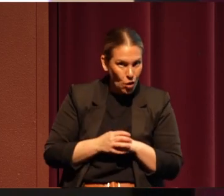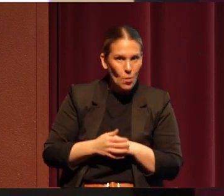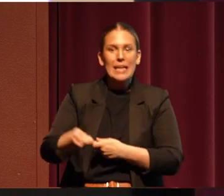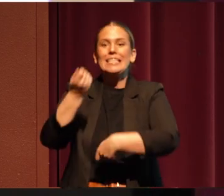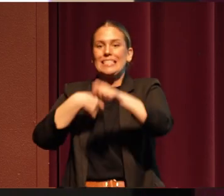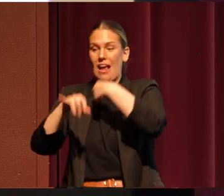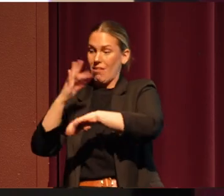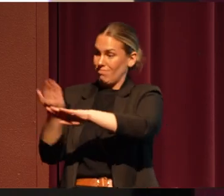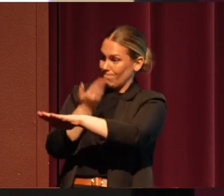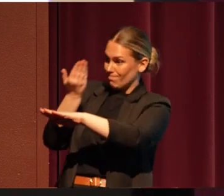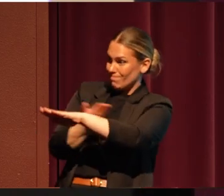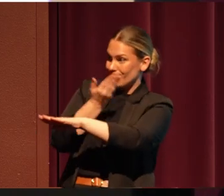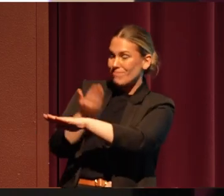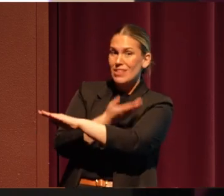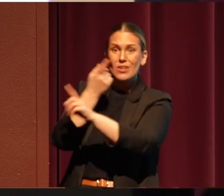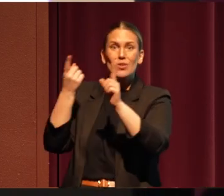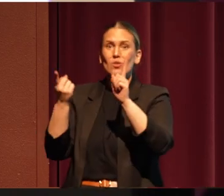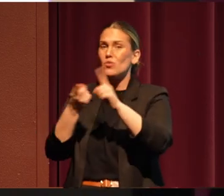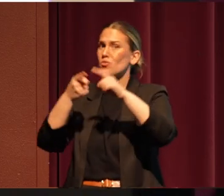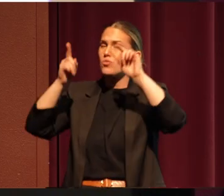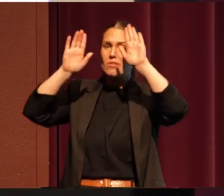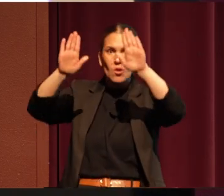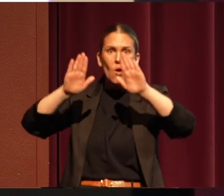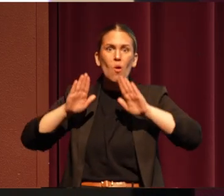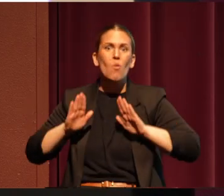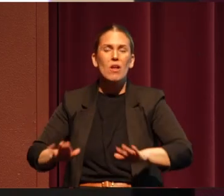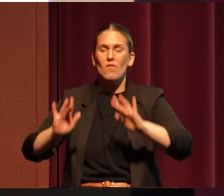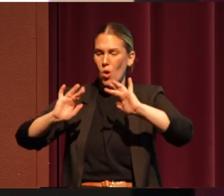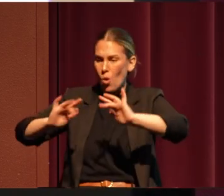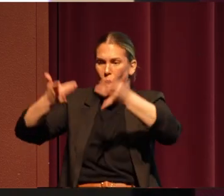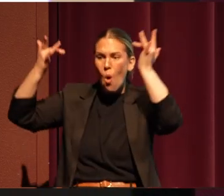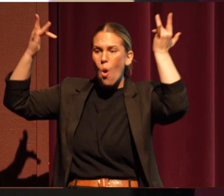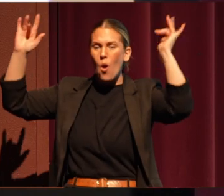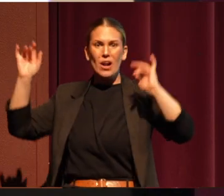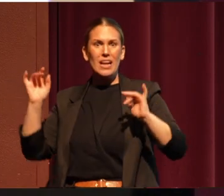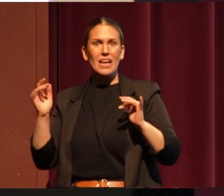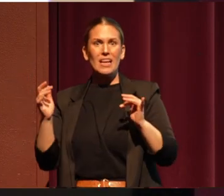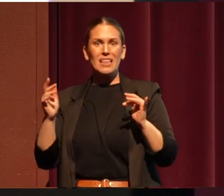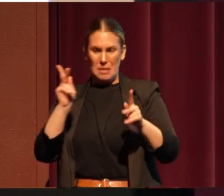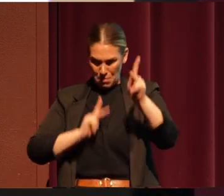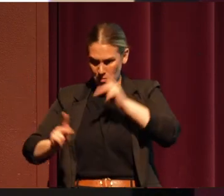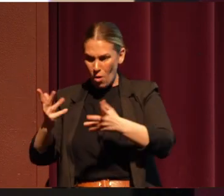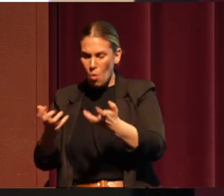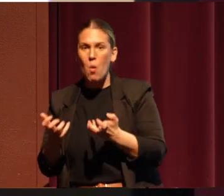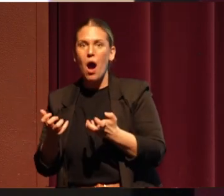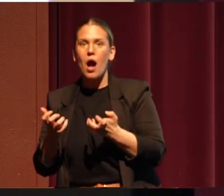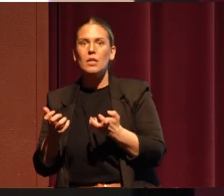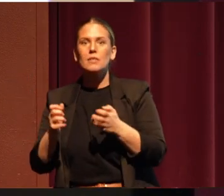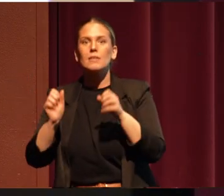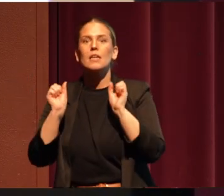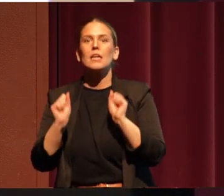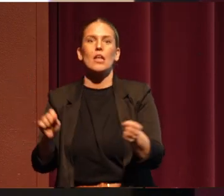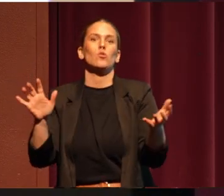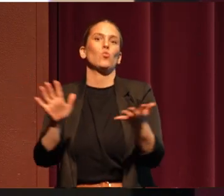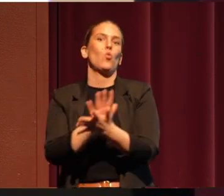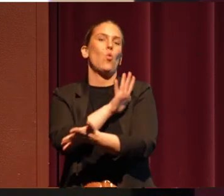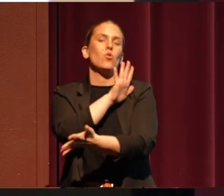former glory, which is the dream of the tribe and the people, they could destroy it beyond repair.